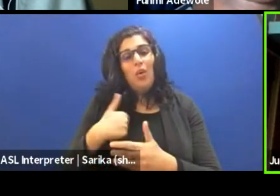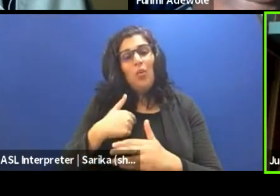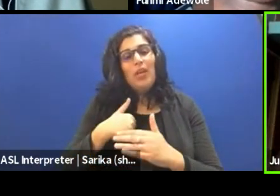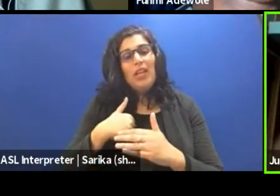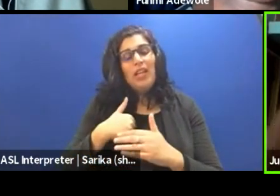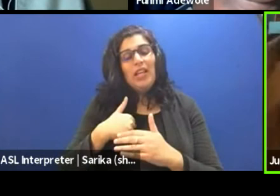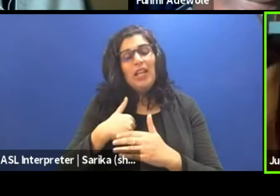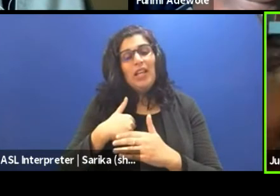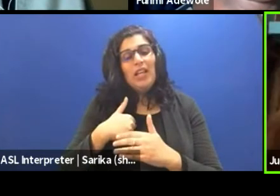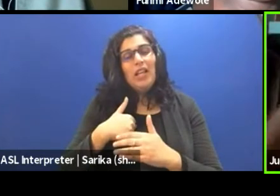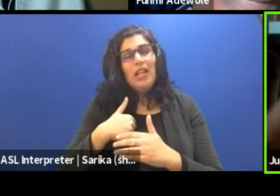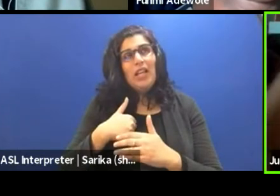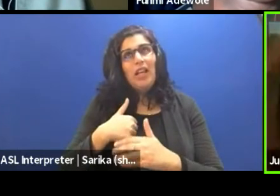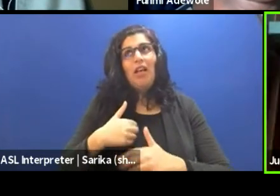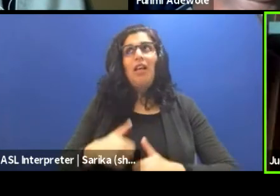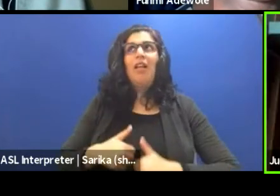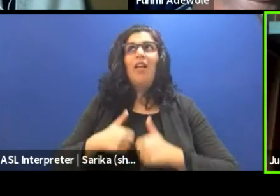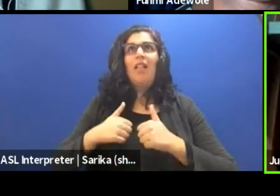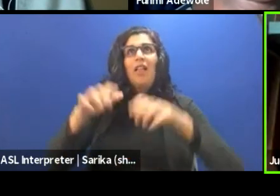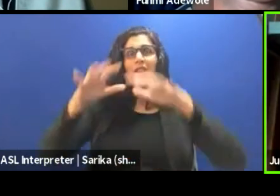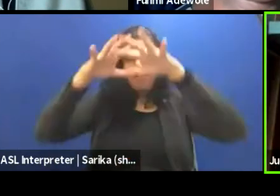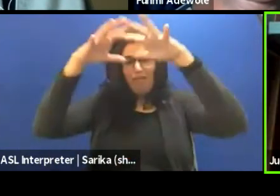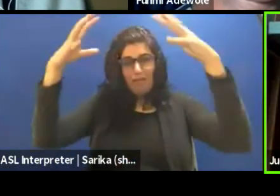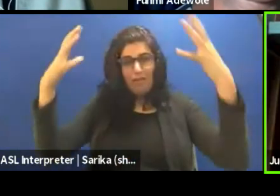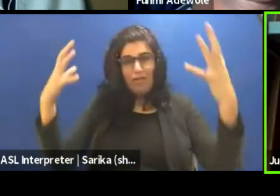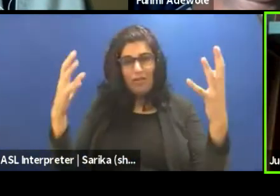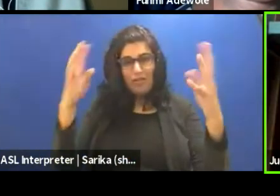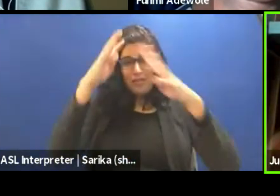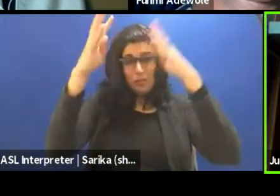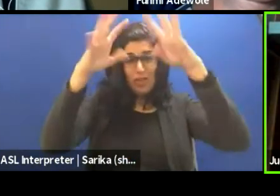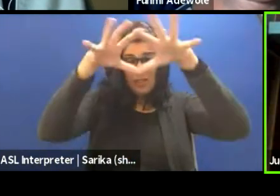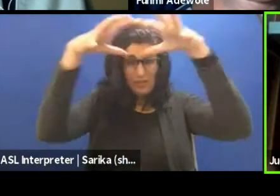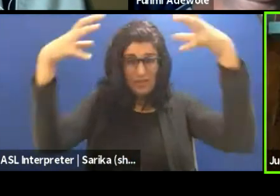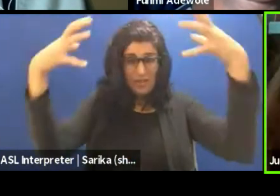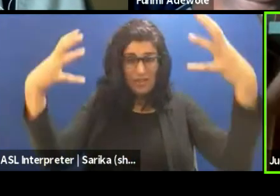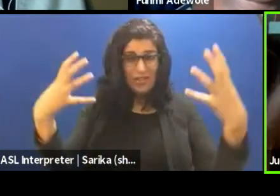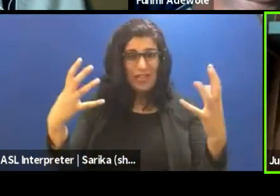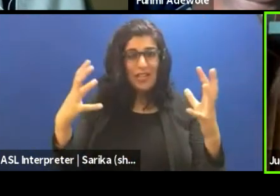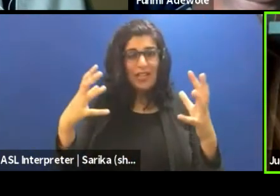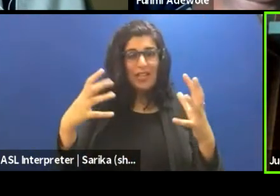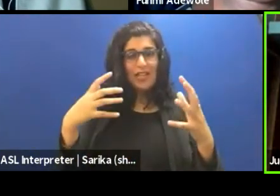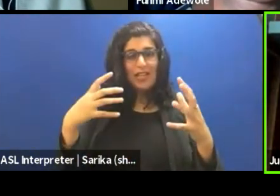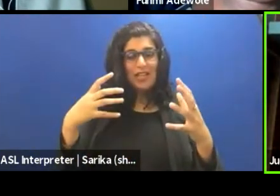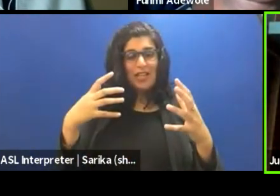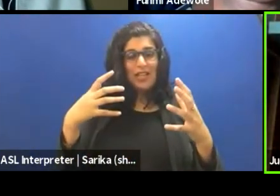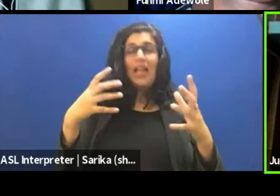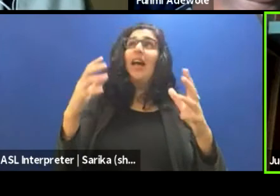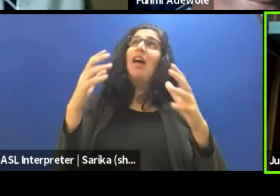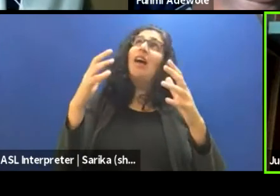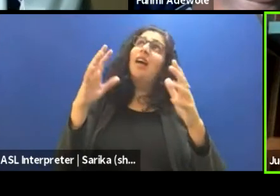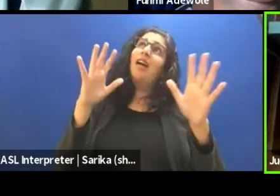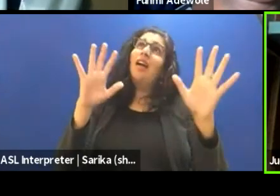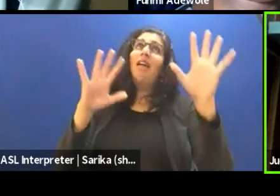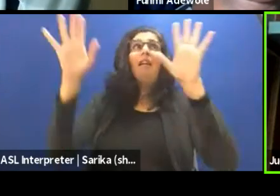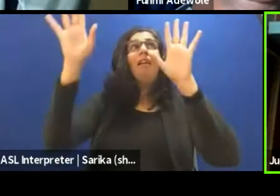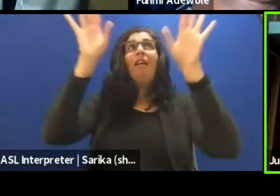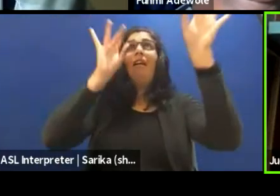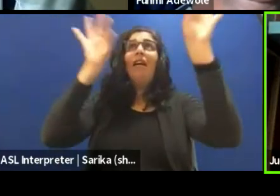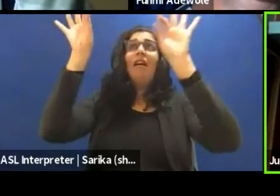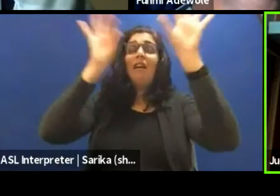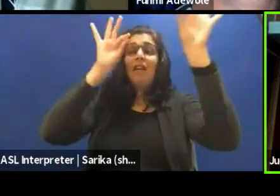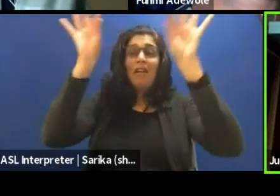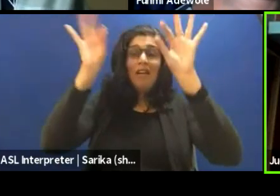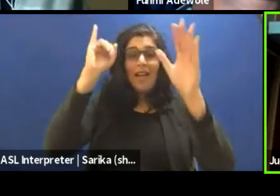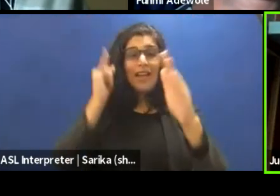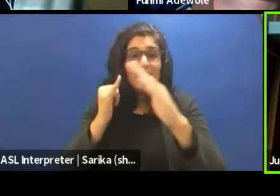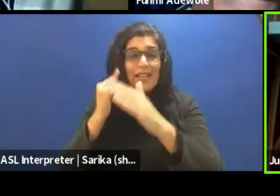a cloud like the ether of creativity and the ideas that are floating above our heads. It finds somebody to birth.